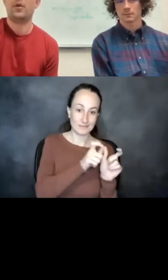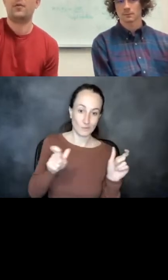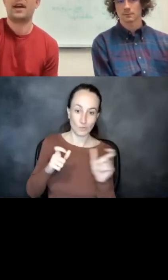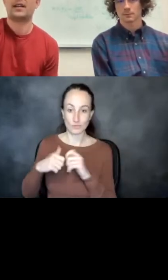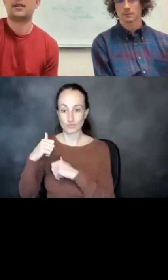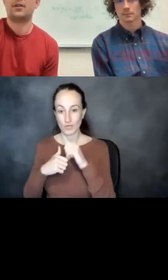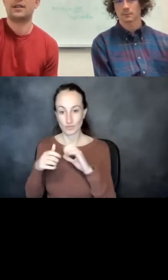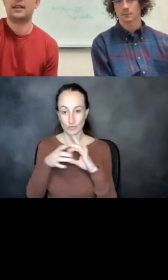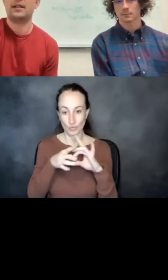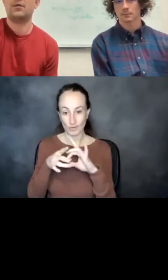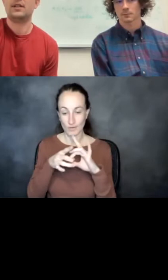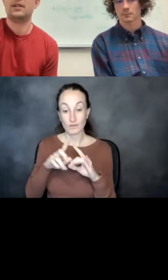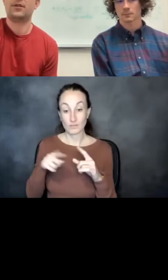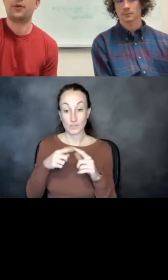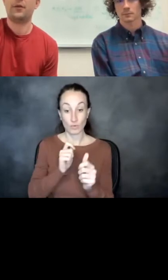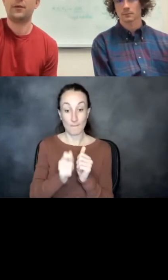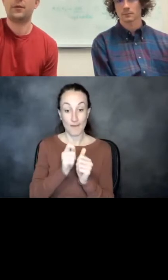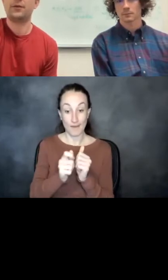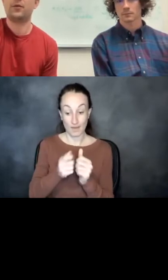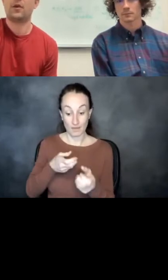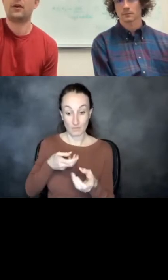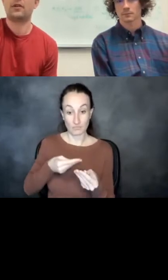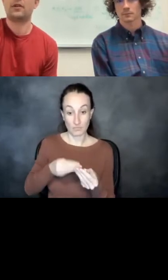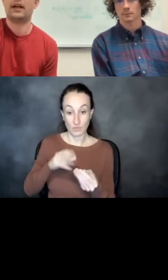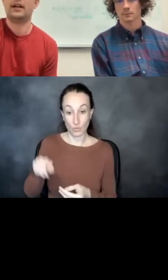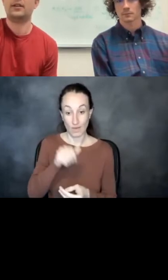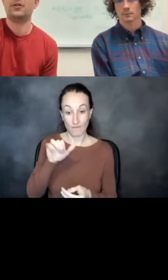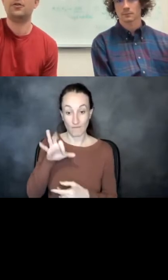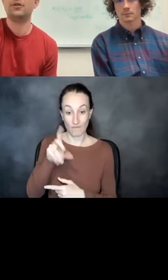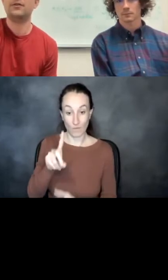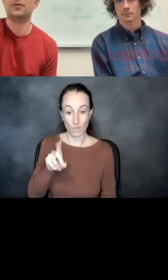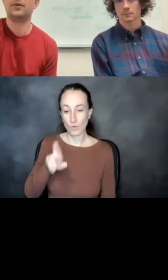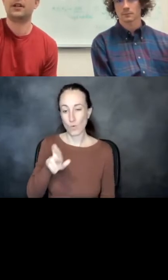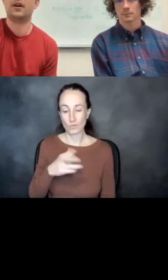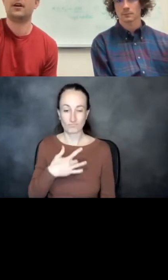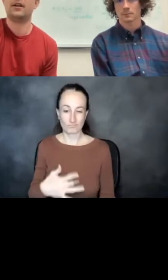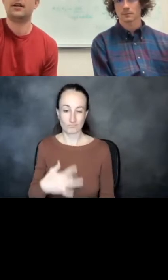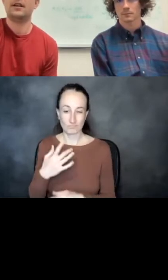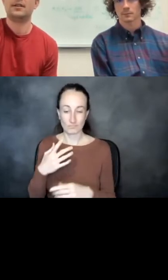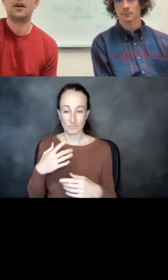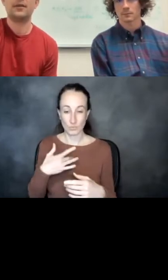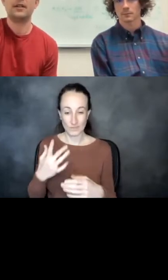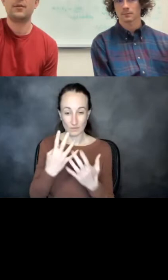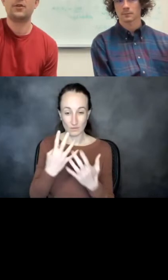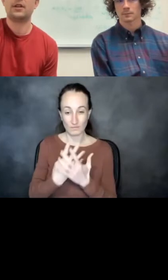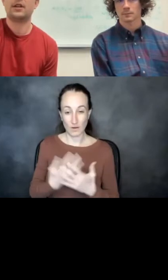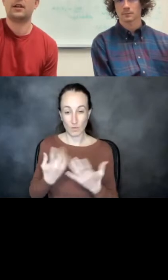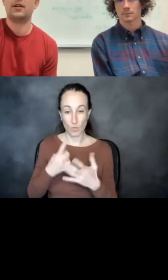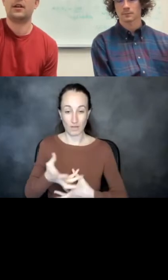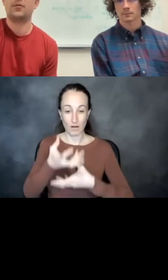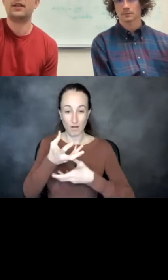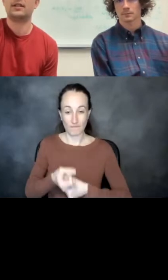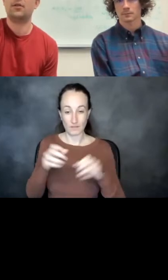when we pass our design sequences through AlphaFold, we're usually filtering on this confidence metric,